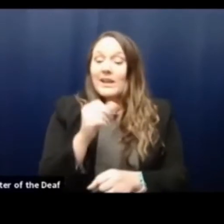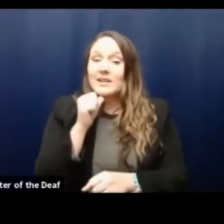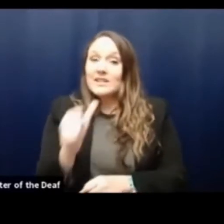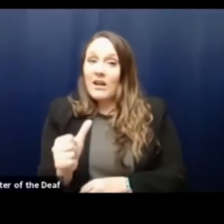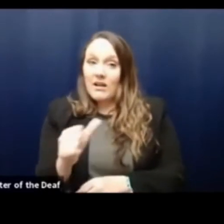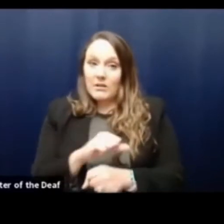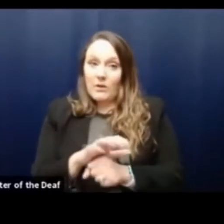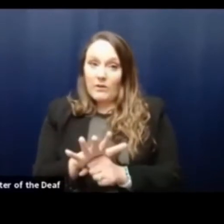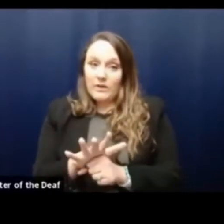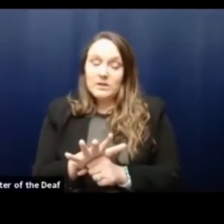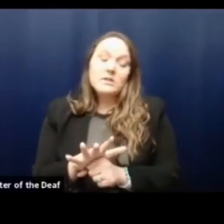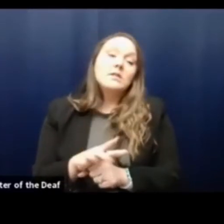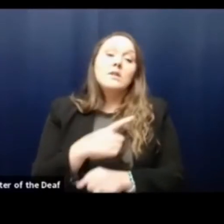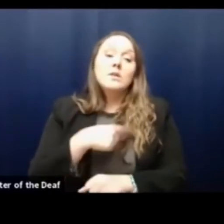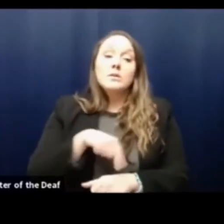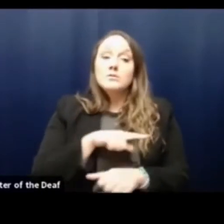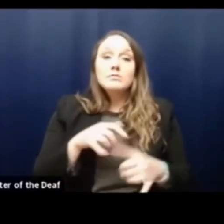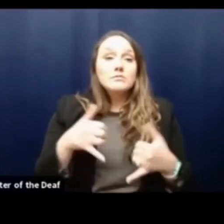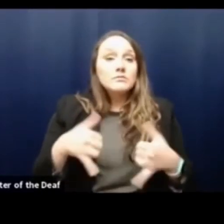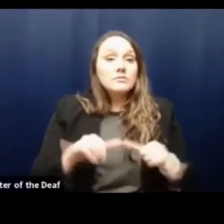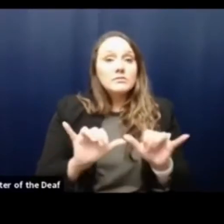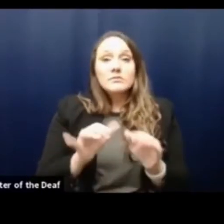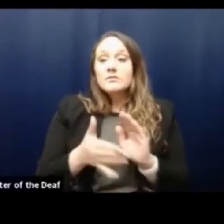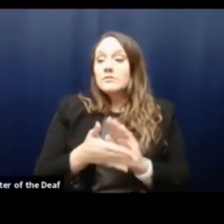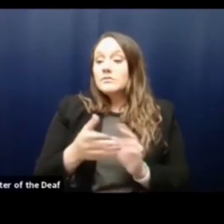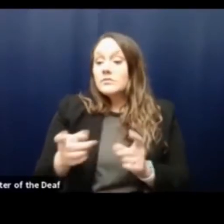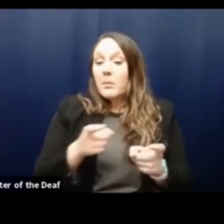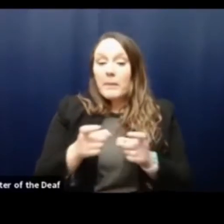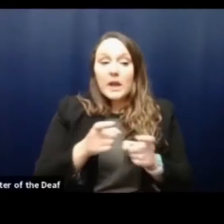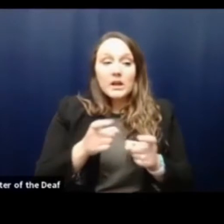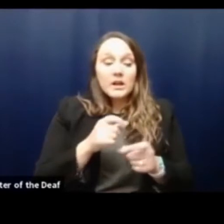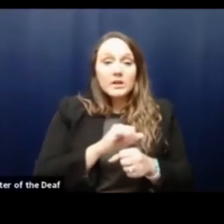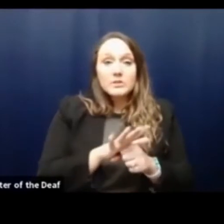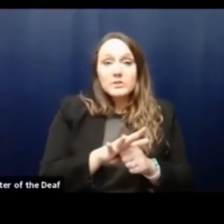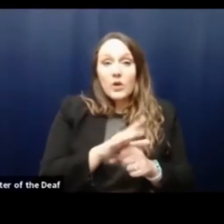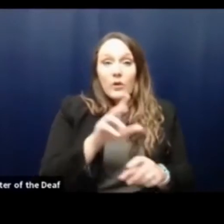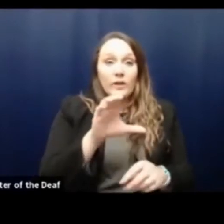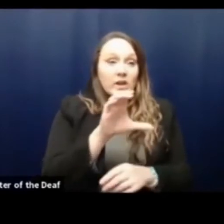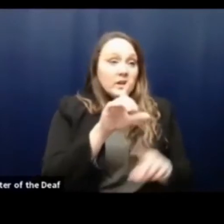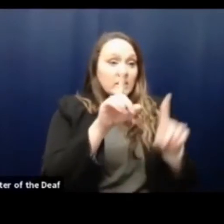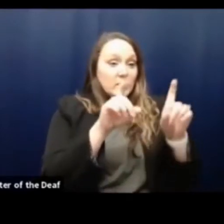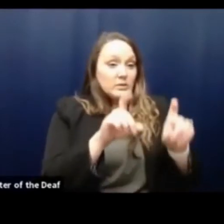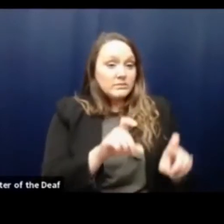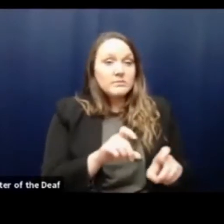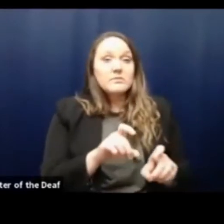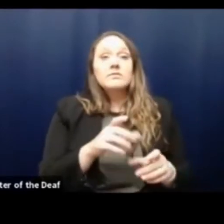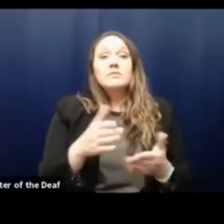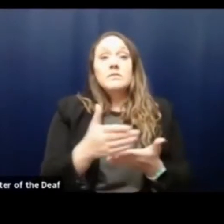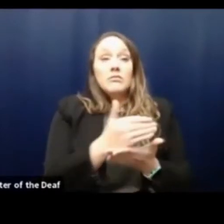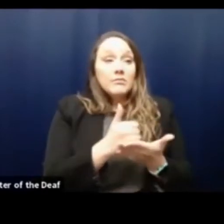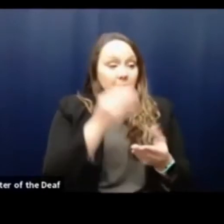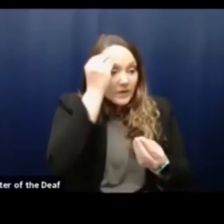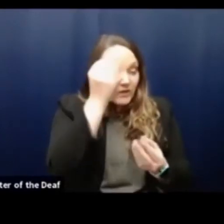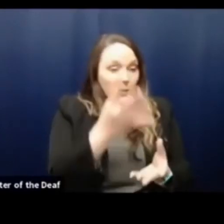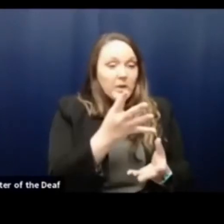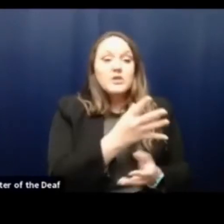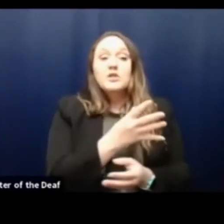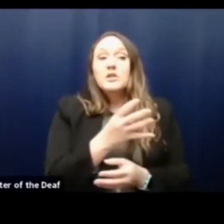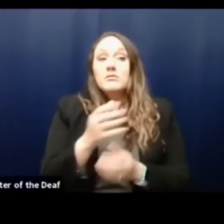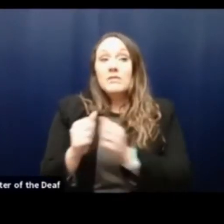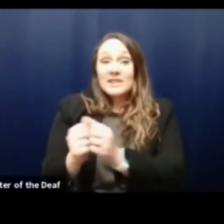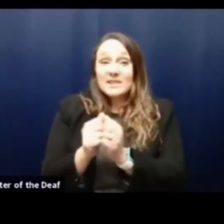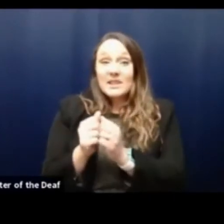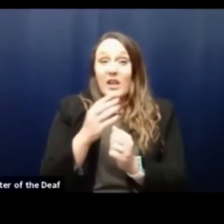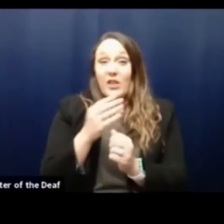We continue to effectively manage our COVID census both collectively and on an